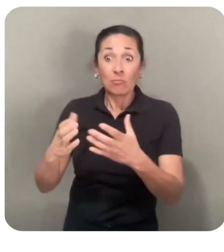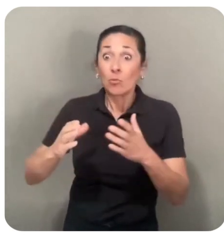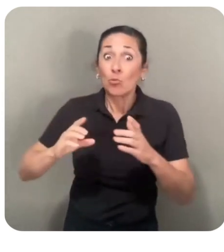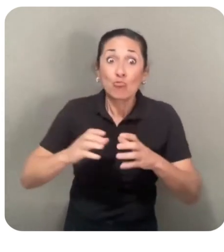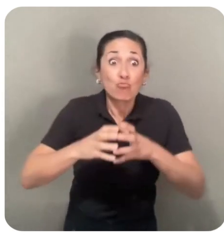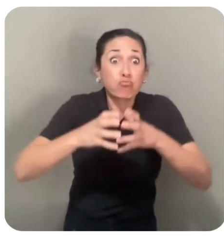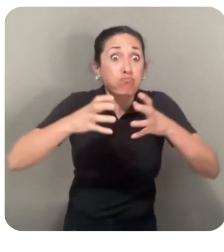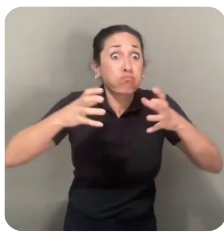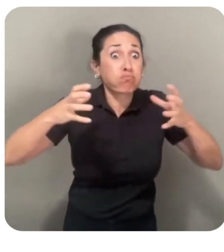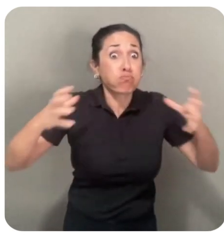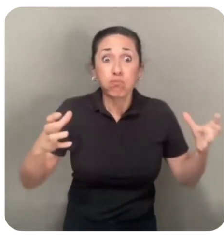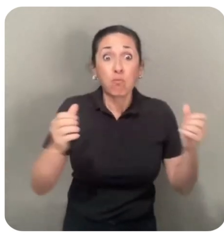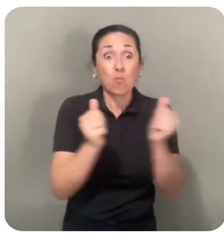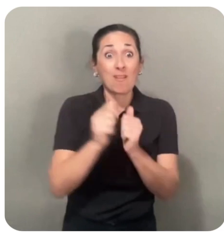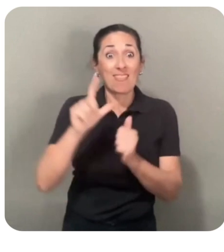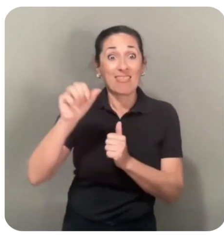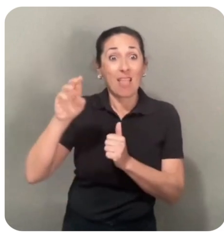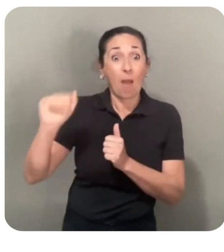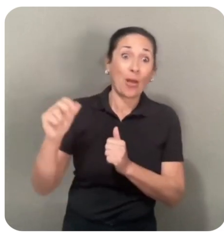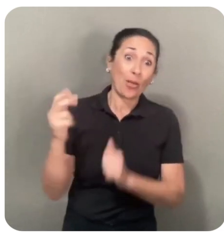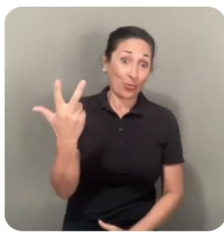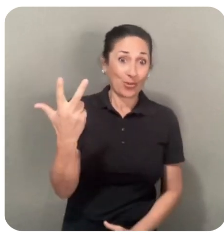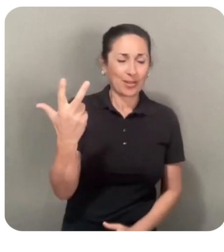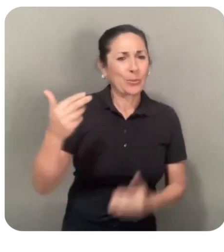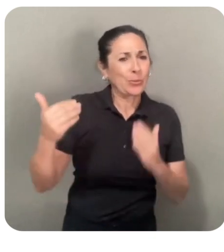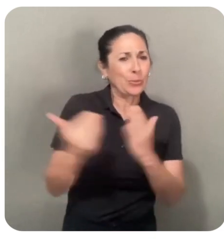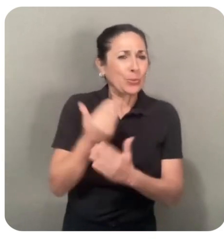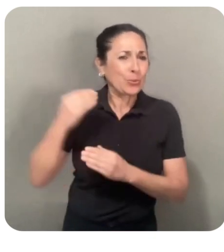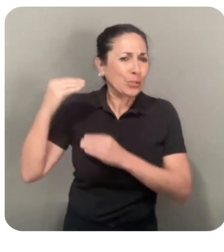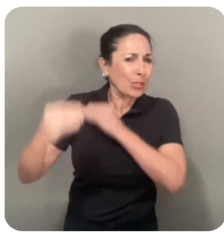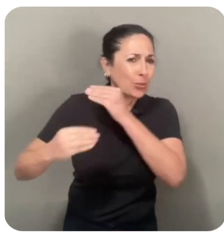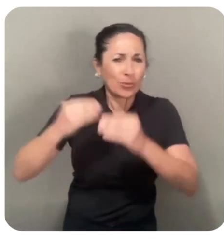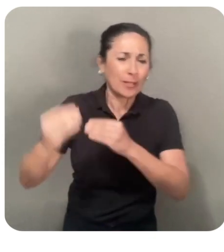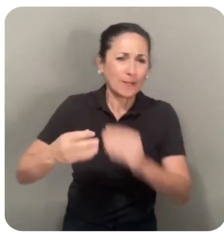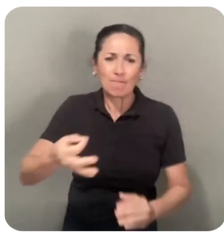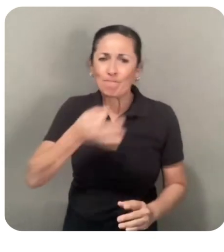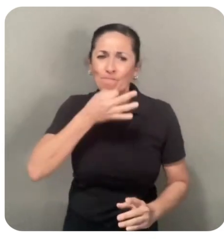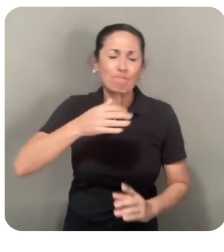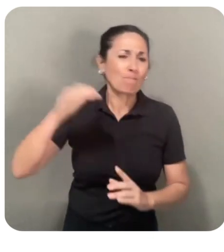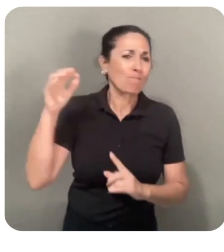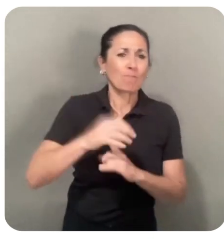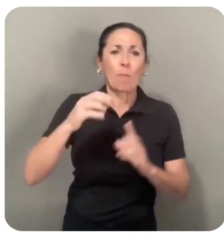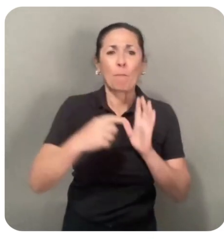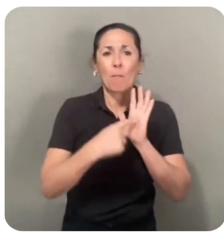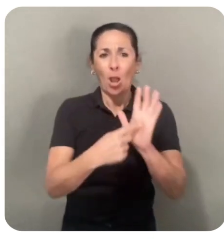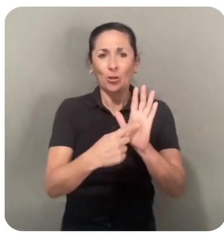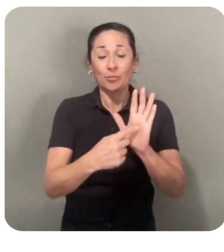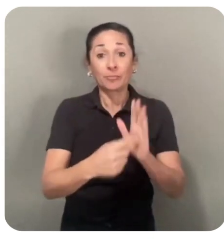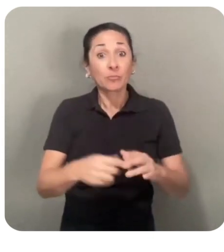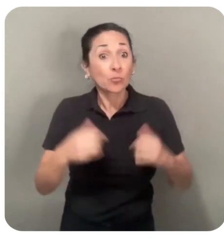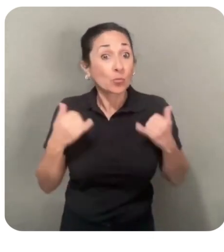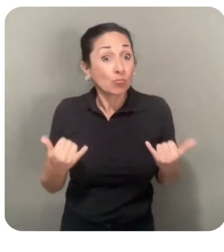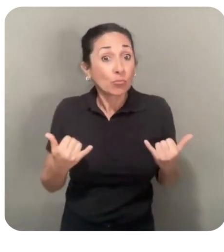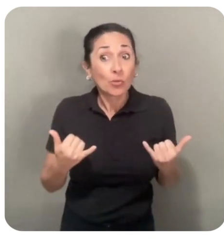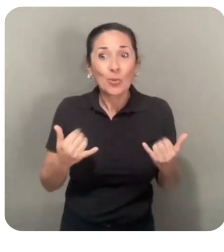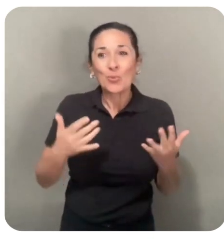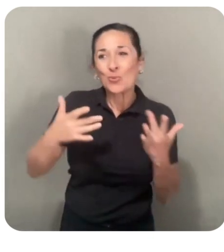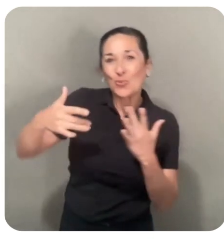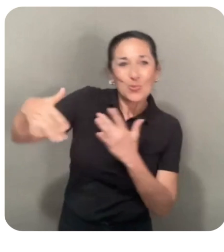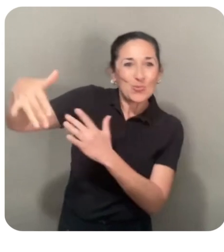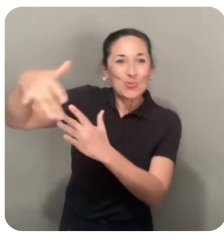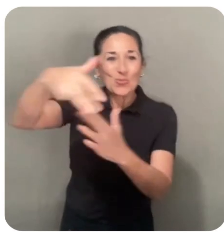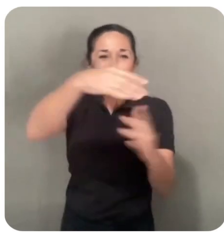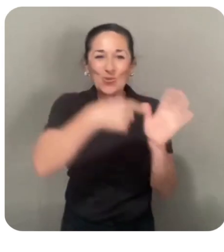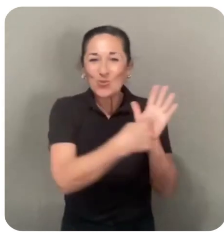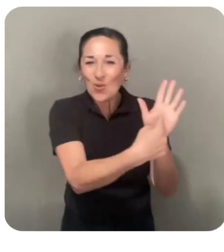arrival of Llama 3, a new generation of state-of-the-art models. Today, I'll take you on a tour of our